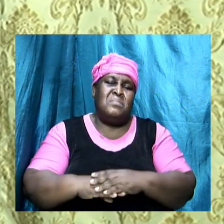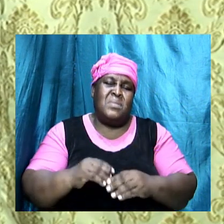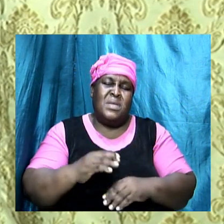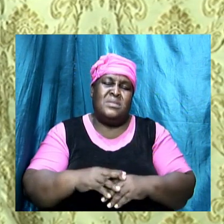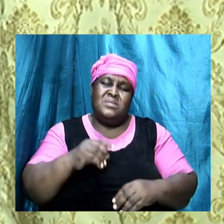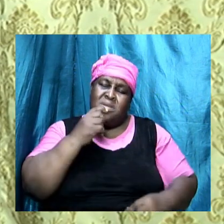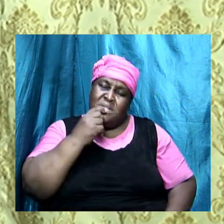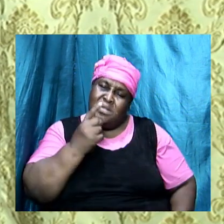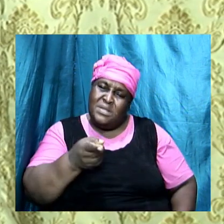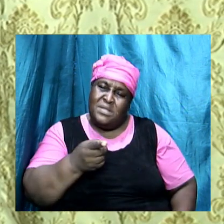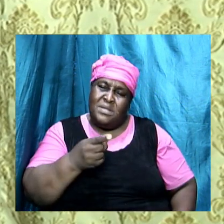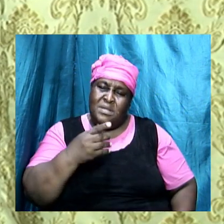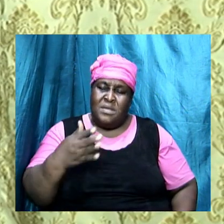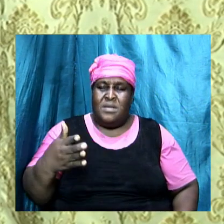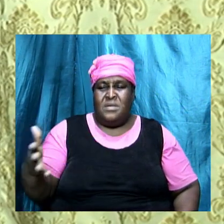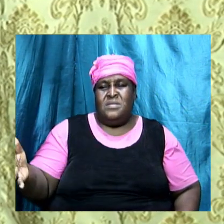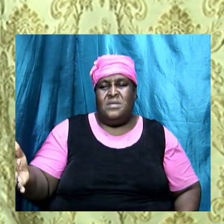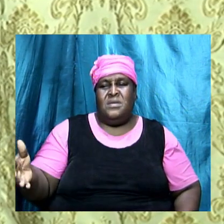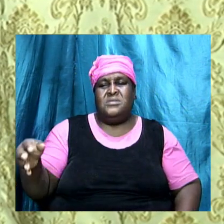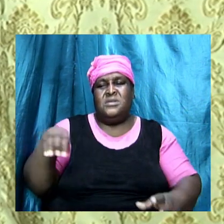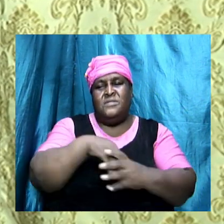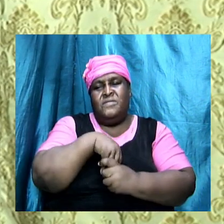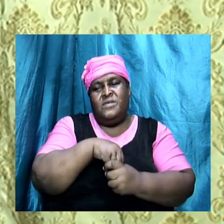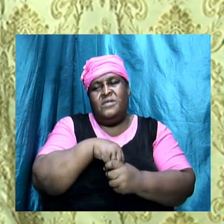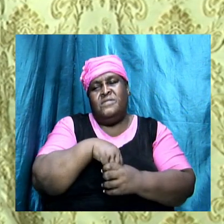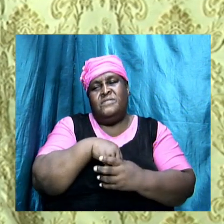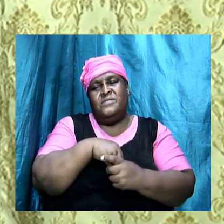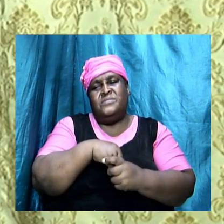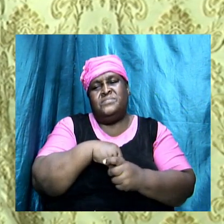the things that they are involved in